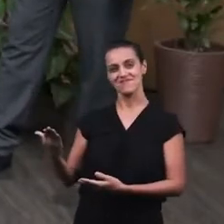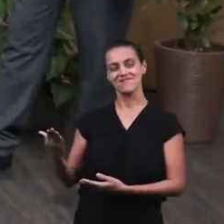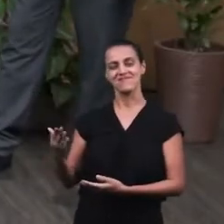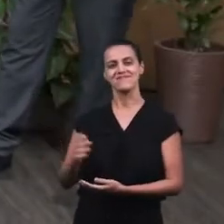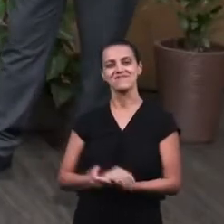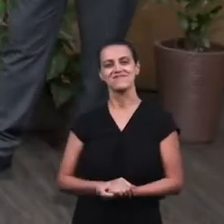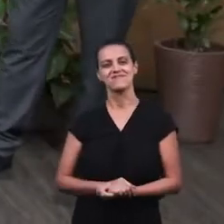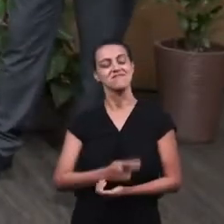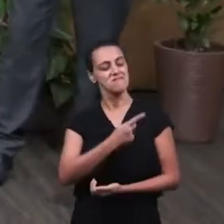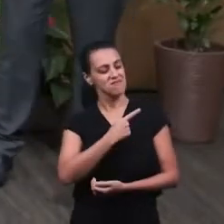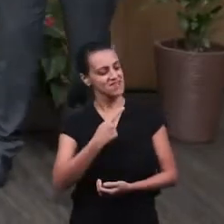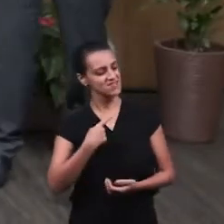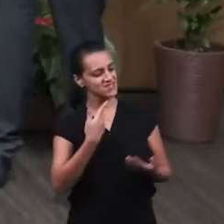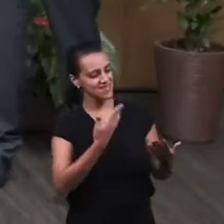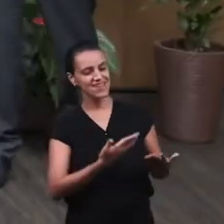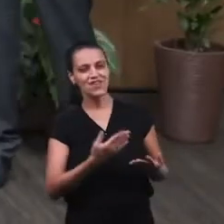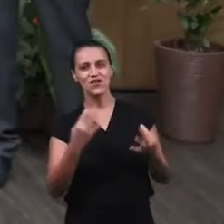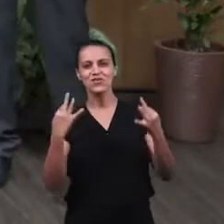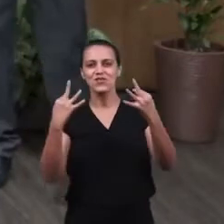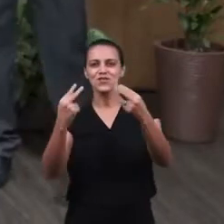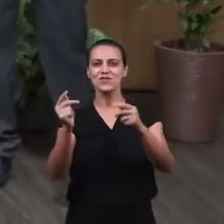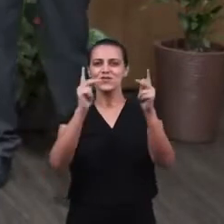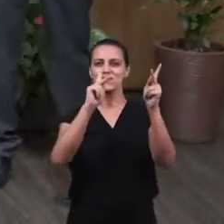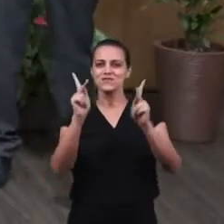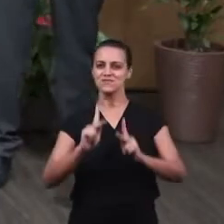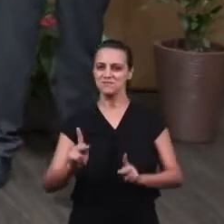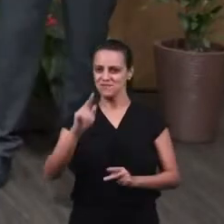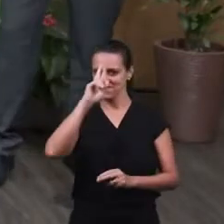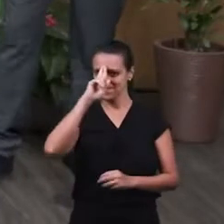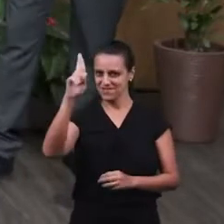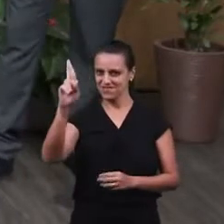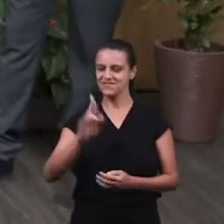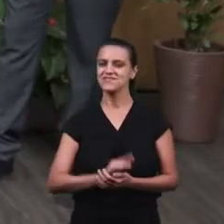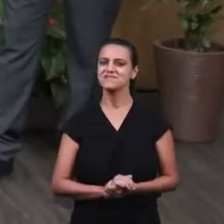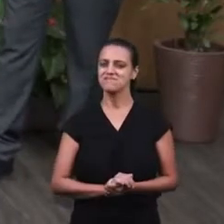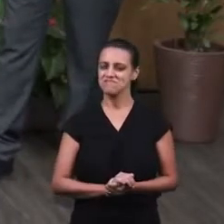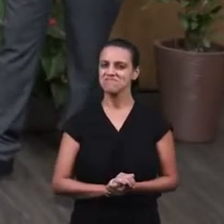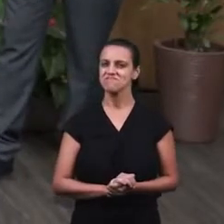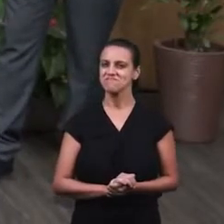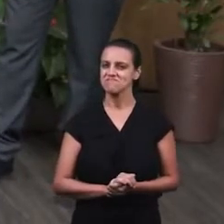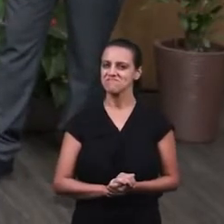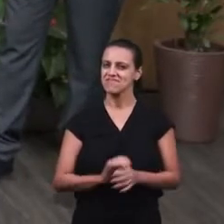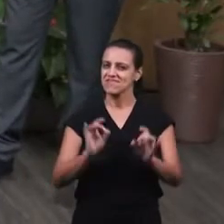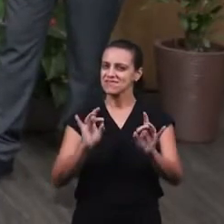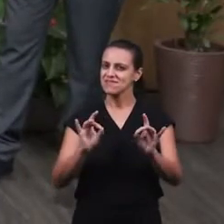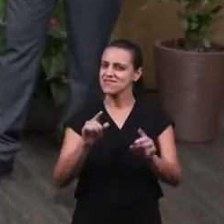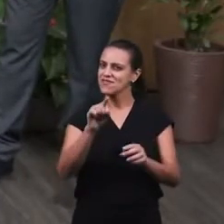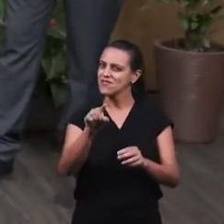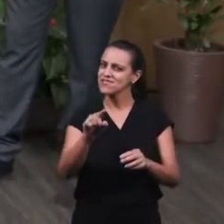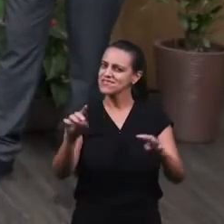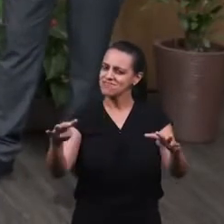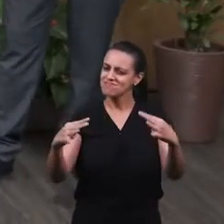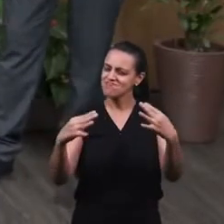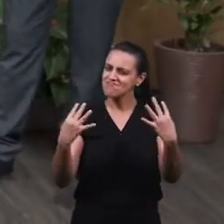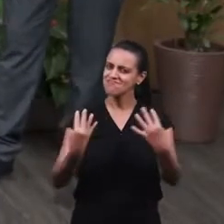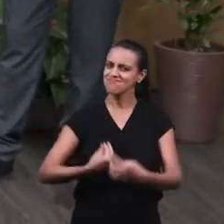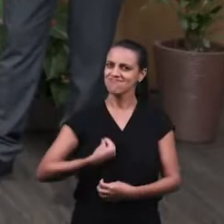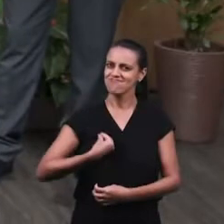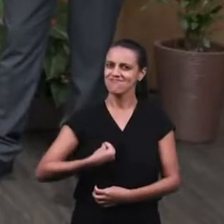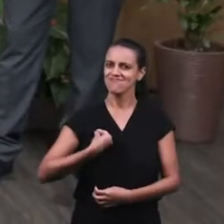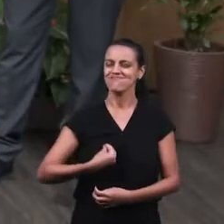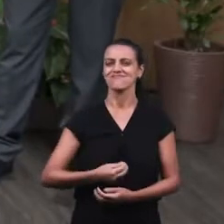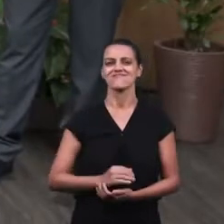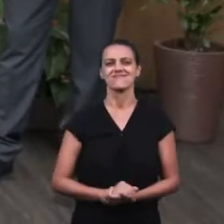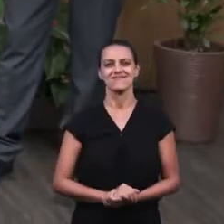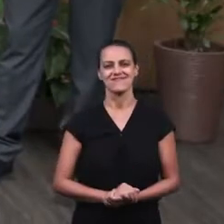Lord. Peace to the Lord. Pastor Daniel, peace to the Lord to all. It is a great privilege for us to have you here. It's